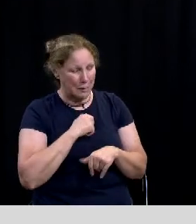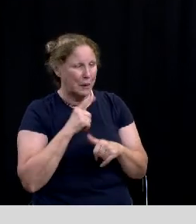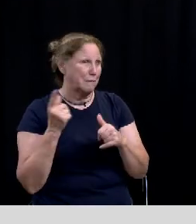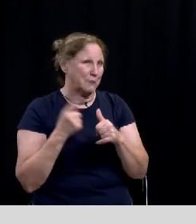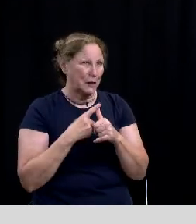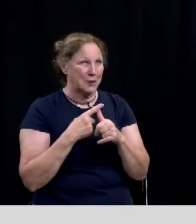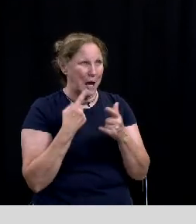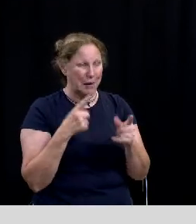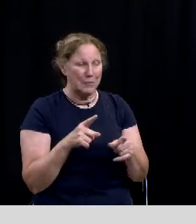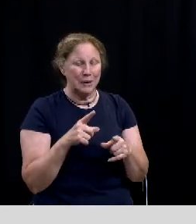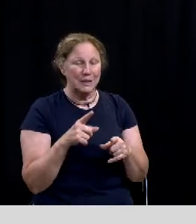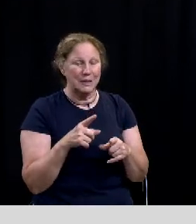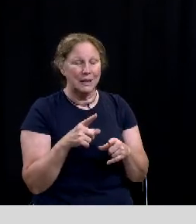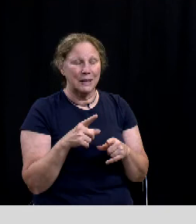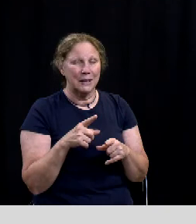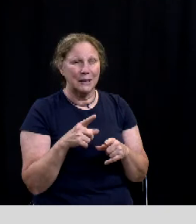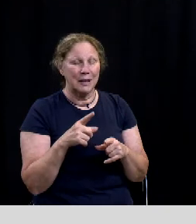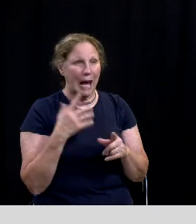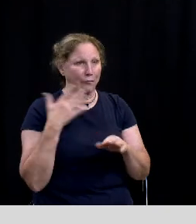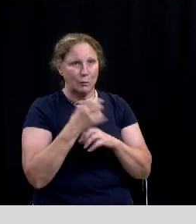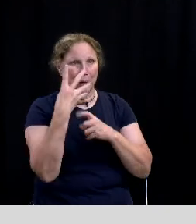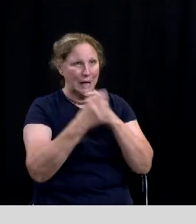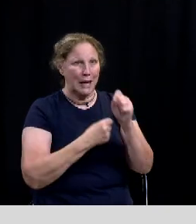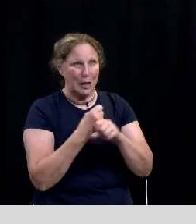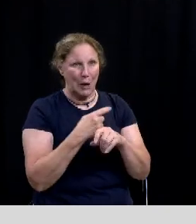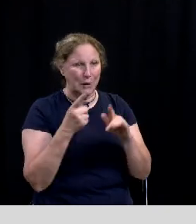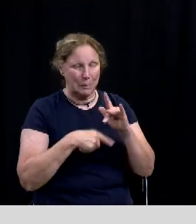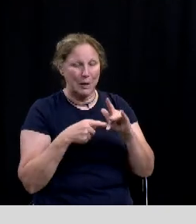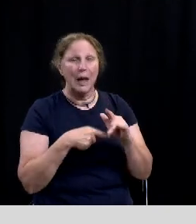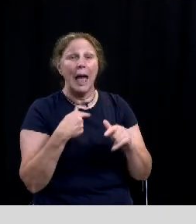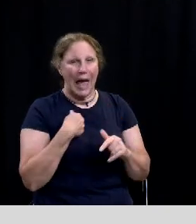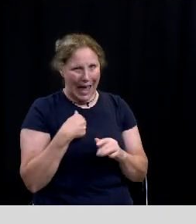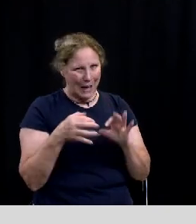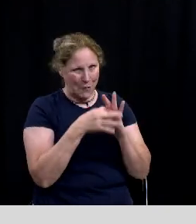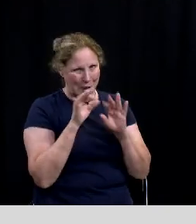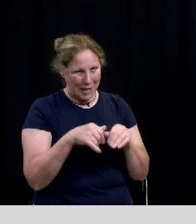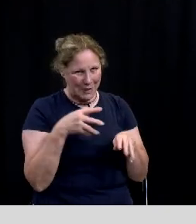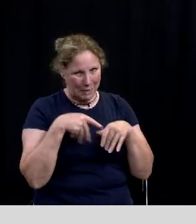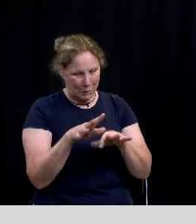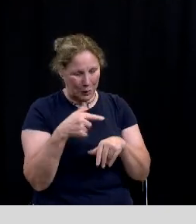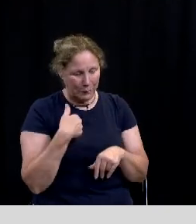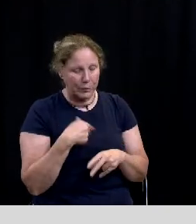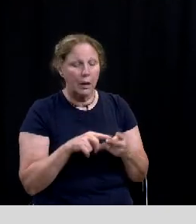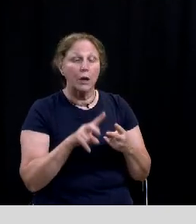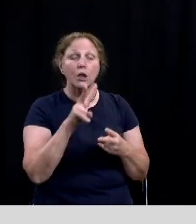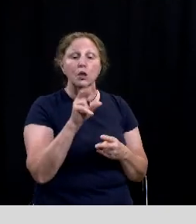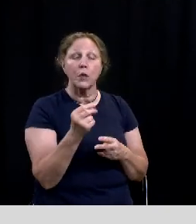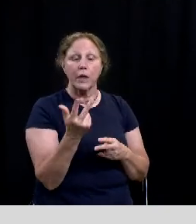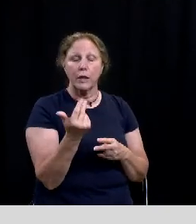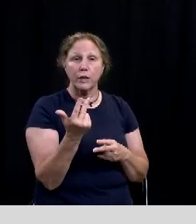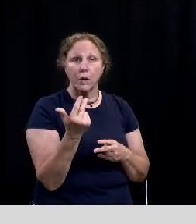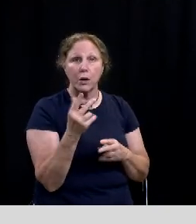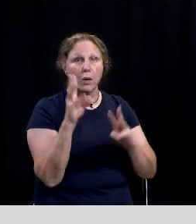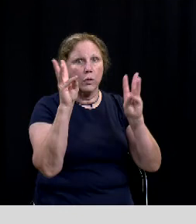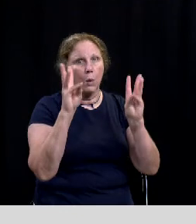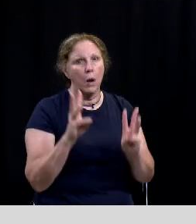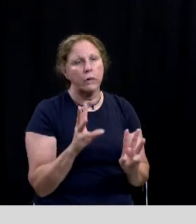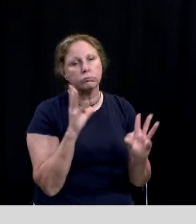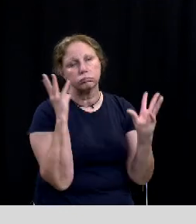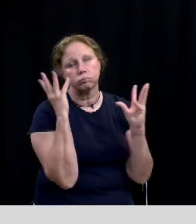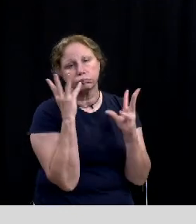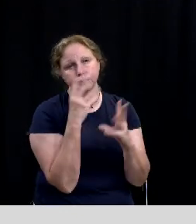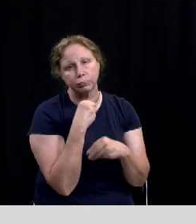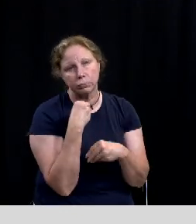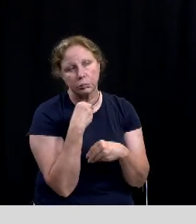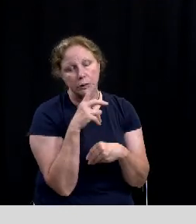because uh i was one of the coordinators for that parade uh and in 2013 the weather was beautiful all